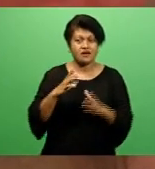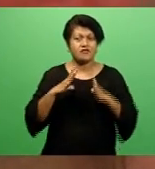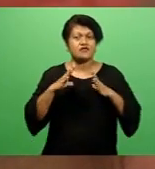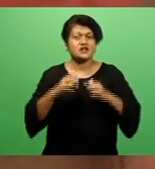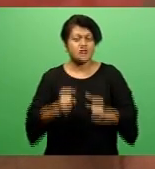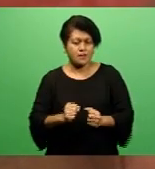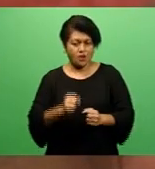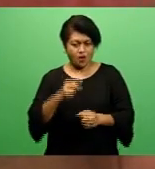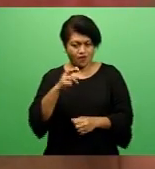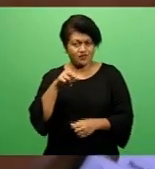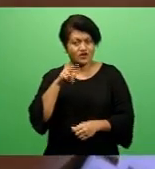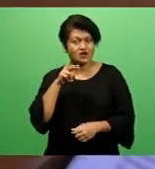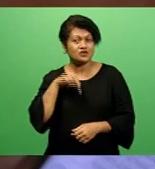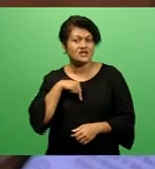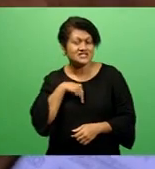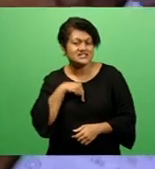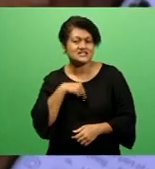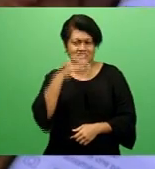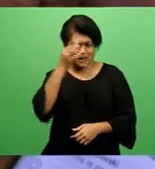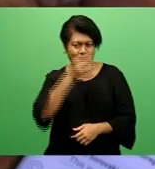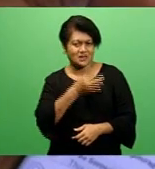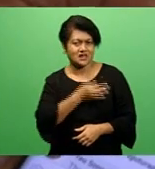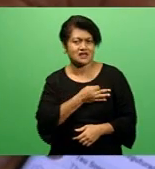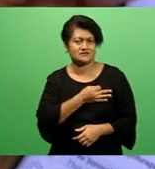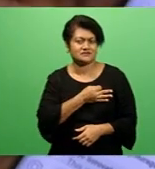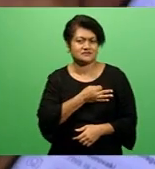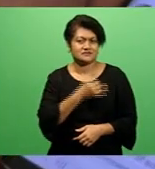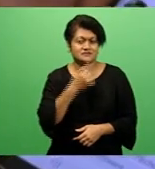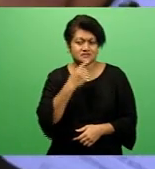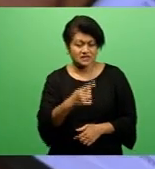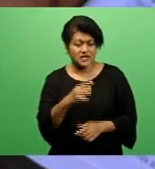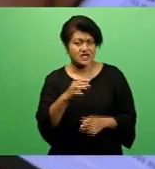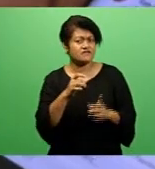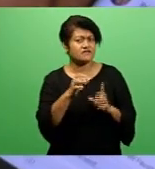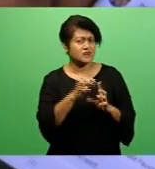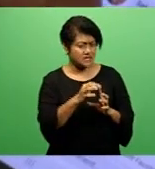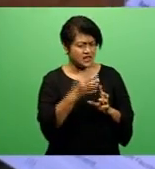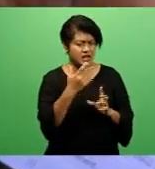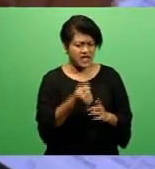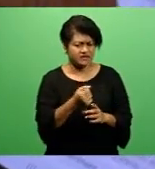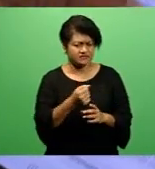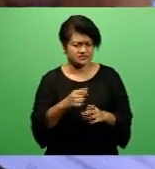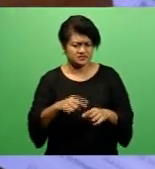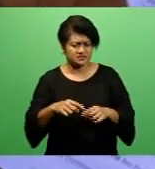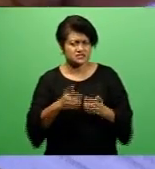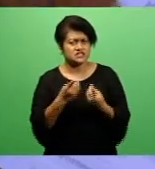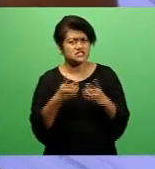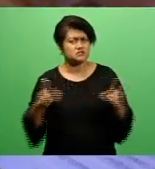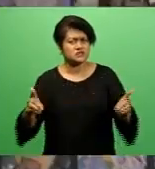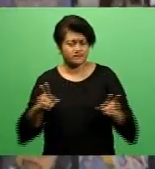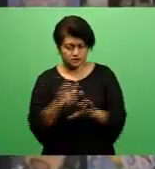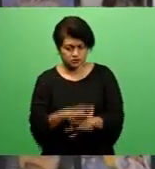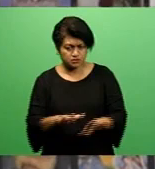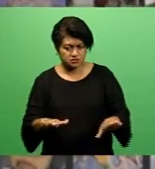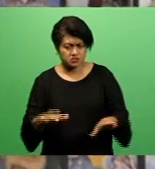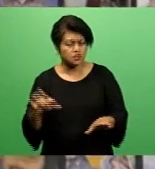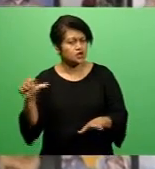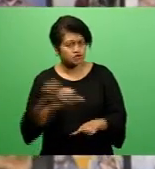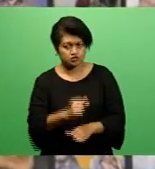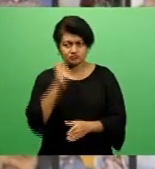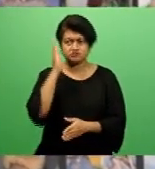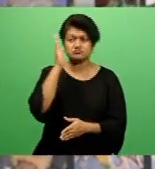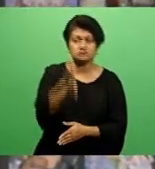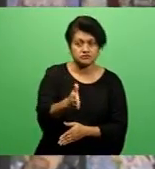If Mr. Padarat, you know, had genuine concerns about his children, he could respectfully do that with the school authorities, rather than